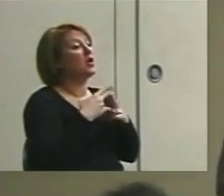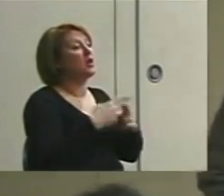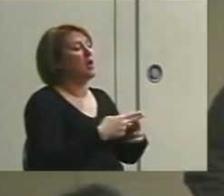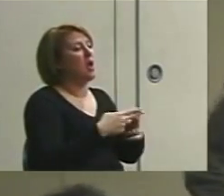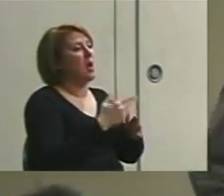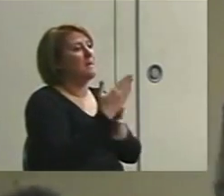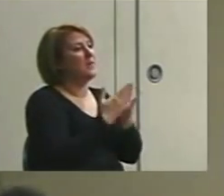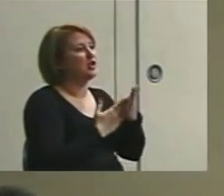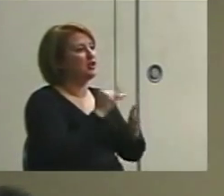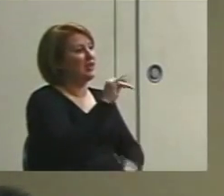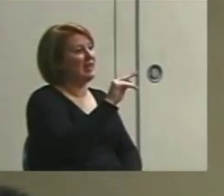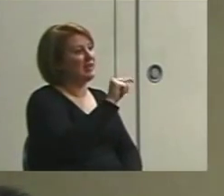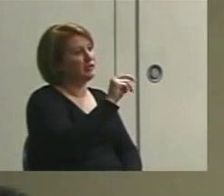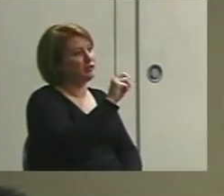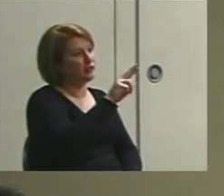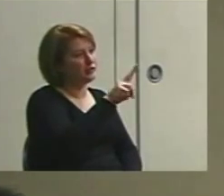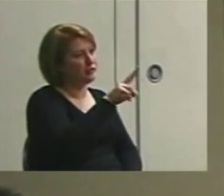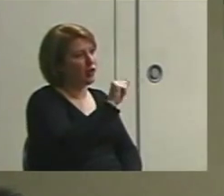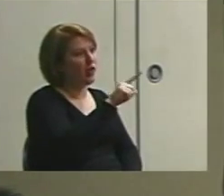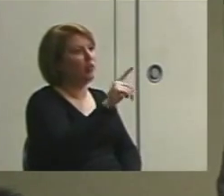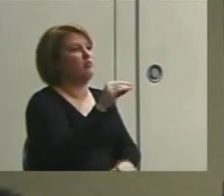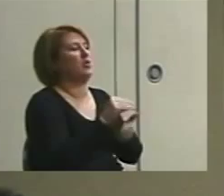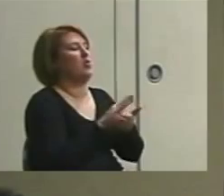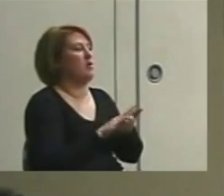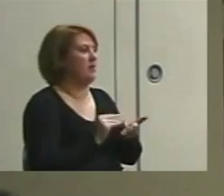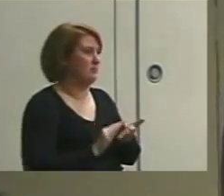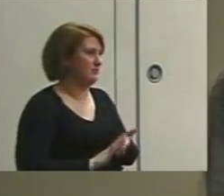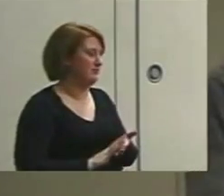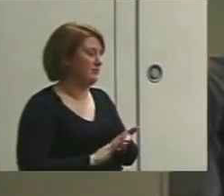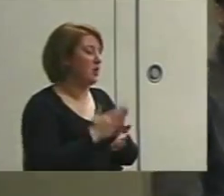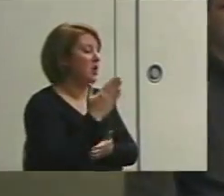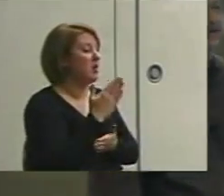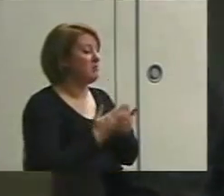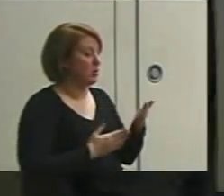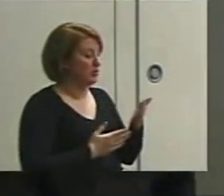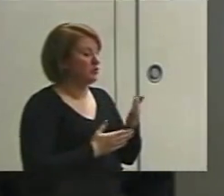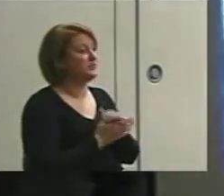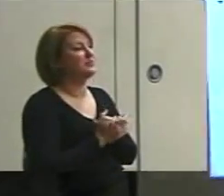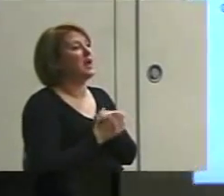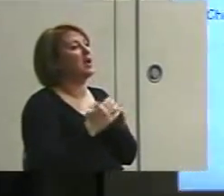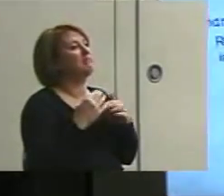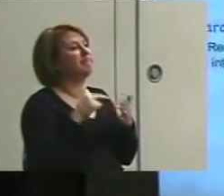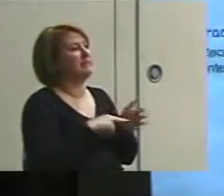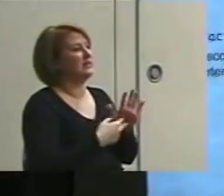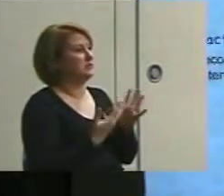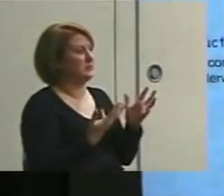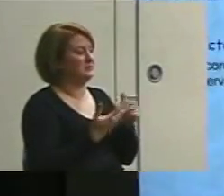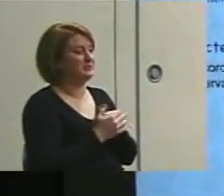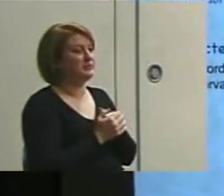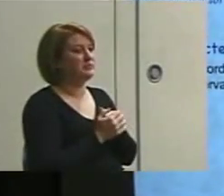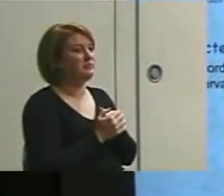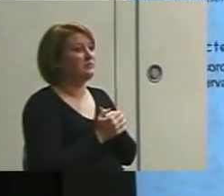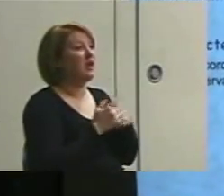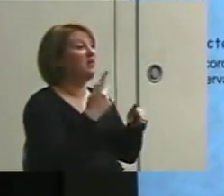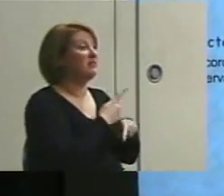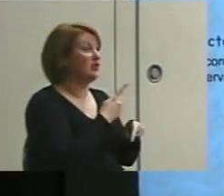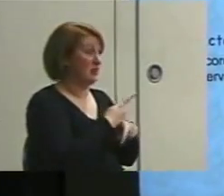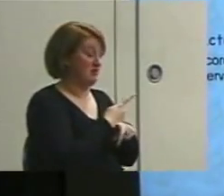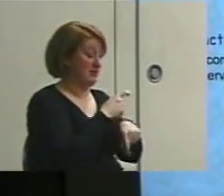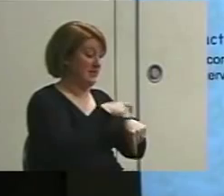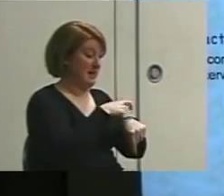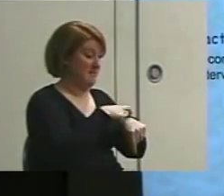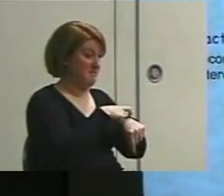interval recording. A partial interval recording means this. Figure out your period of time.